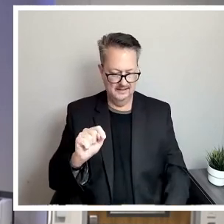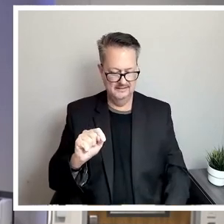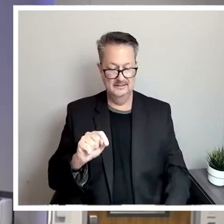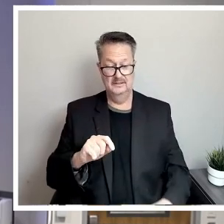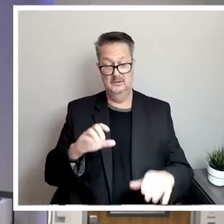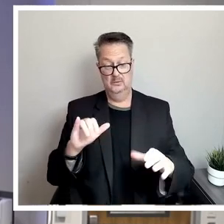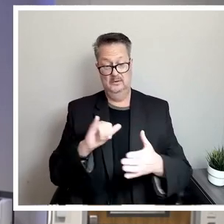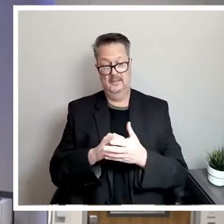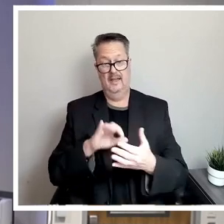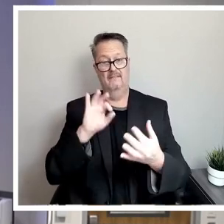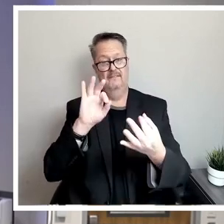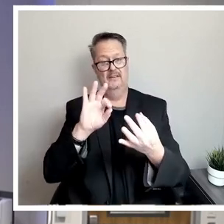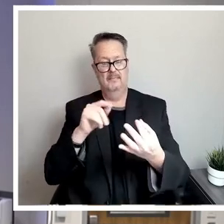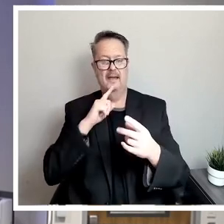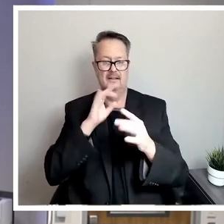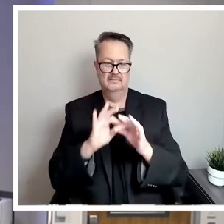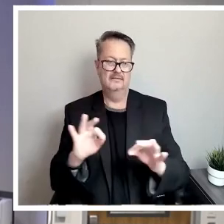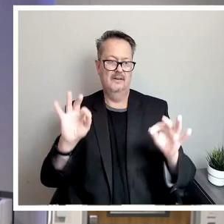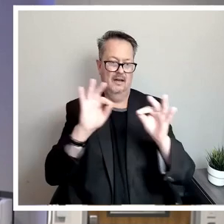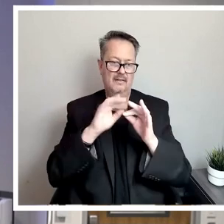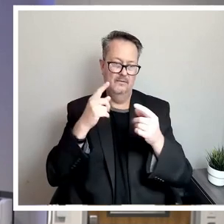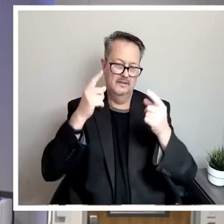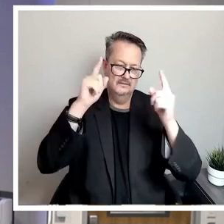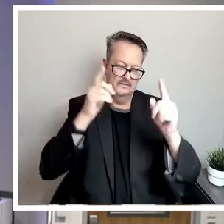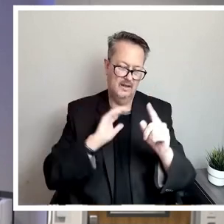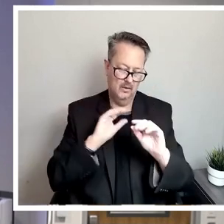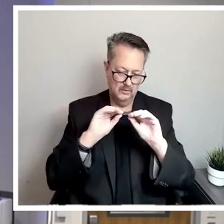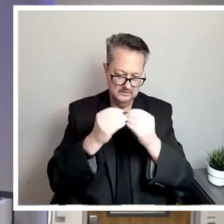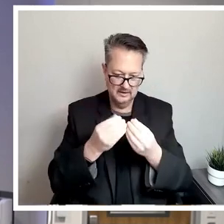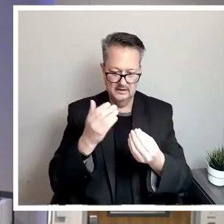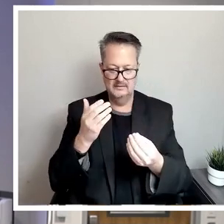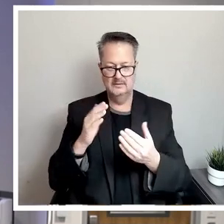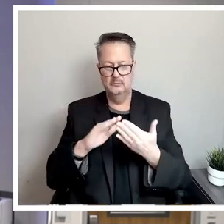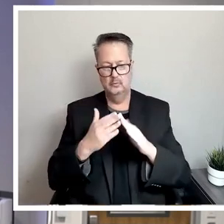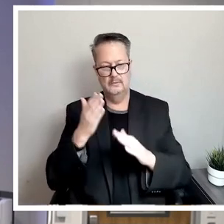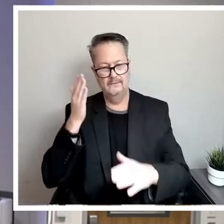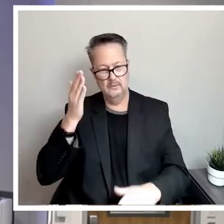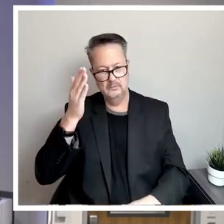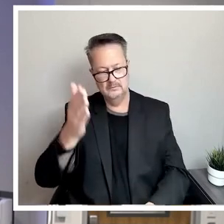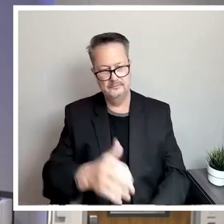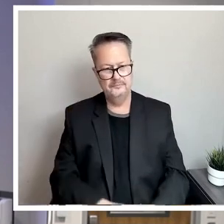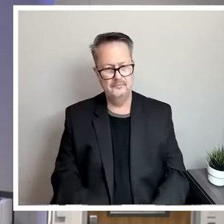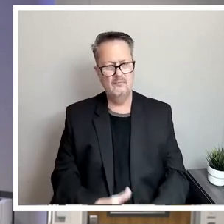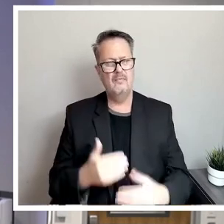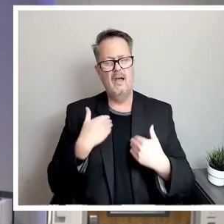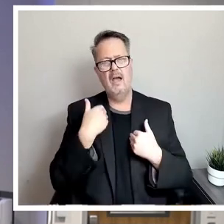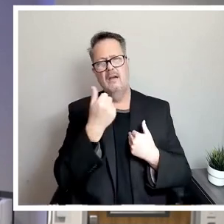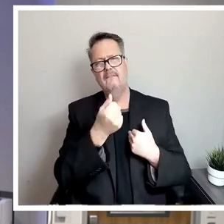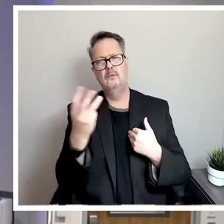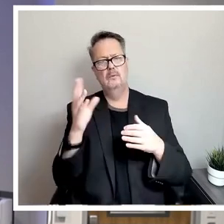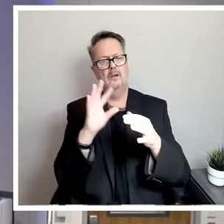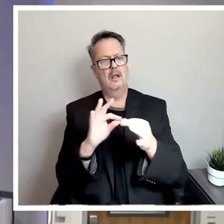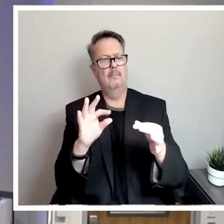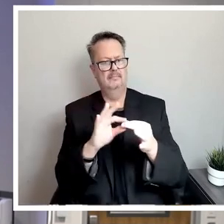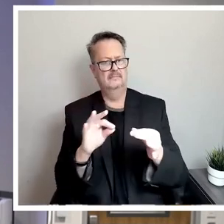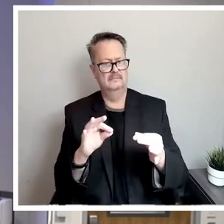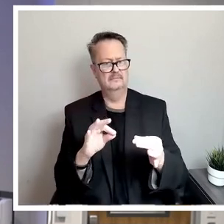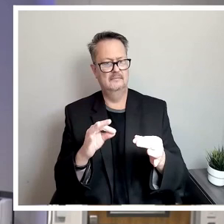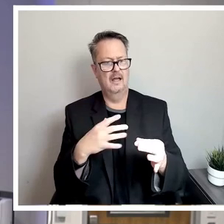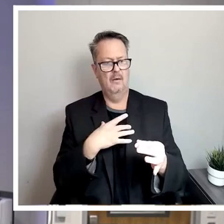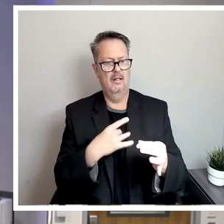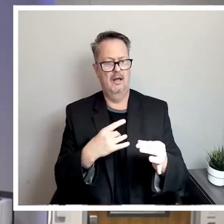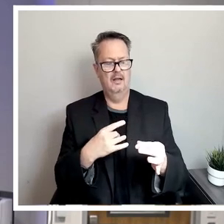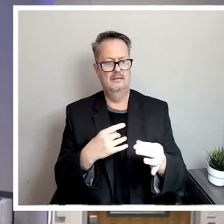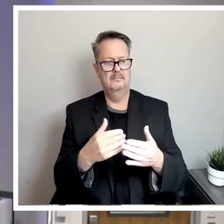for the success of our organization and our community future. There was a couple comments I'd like to, before I